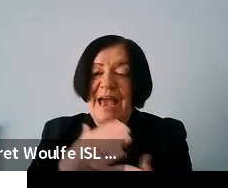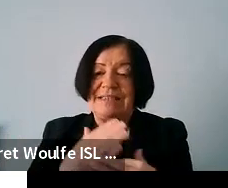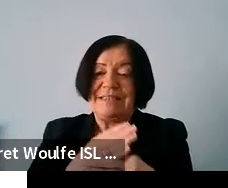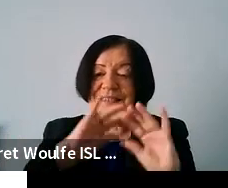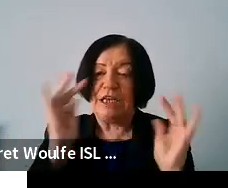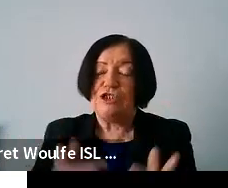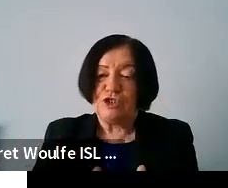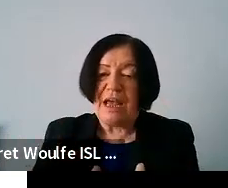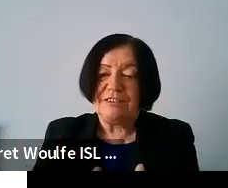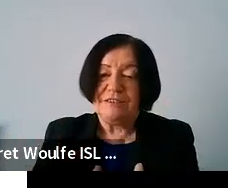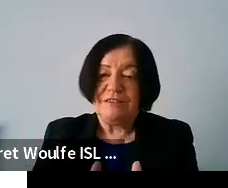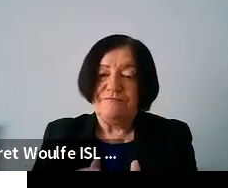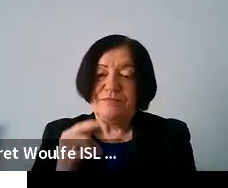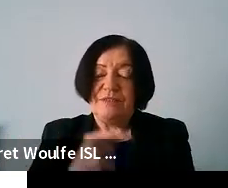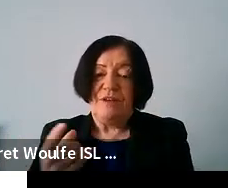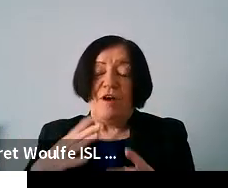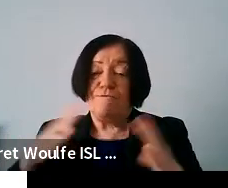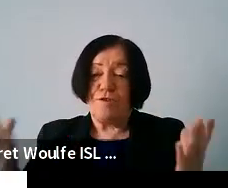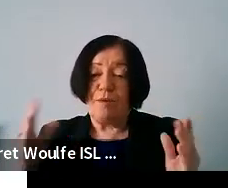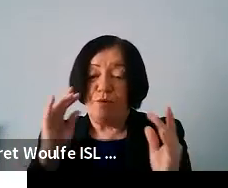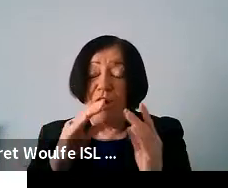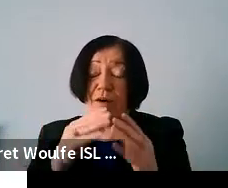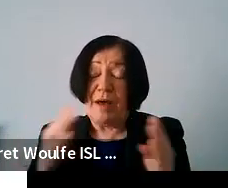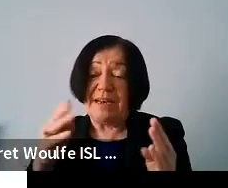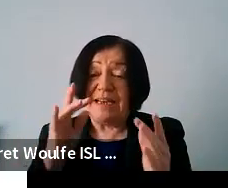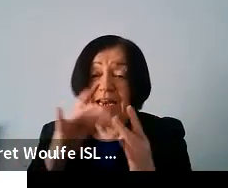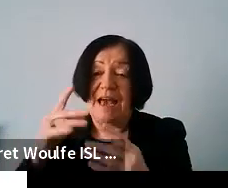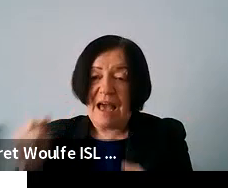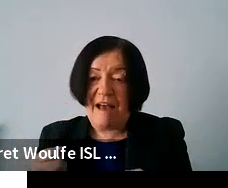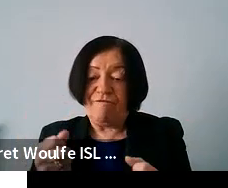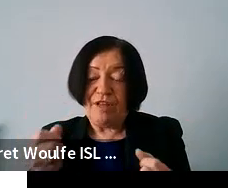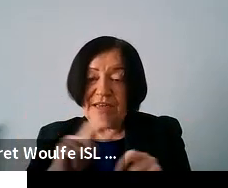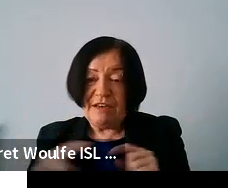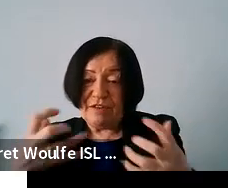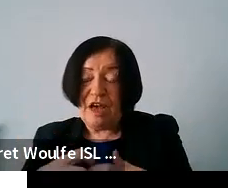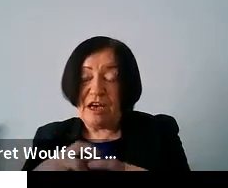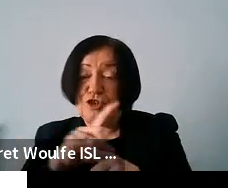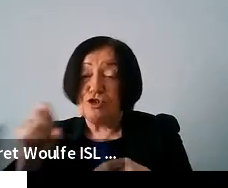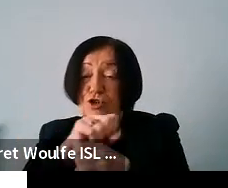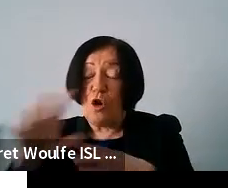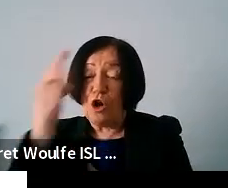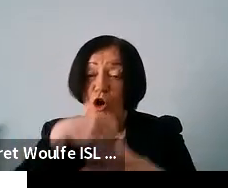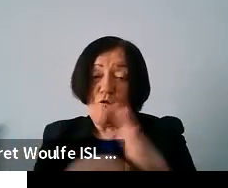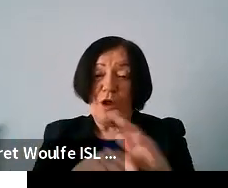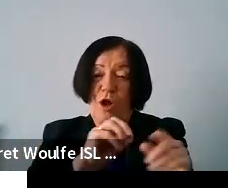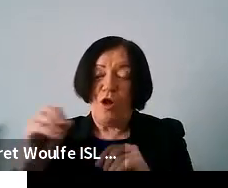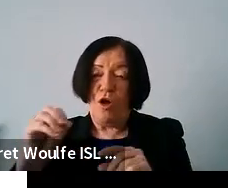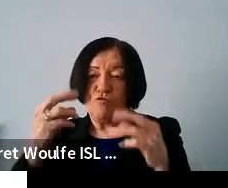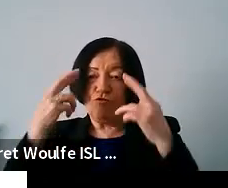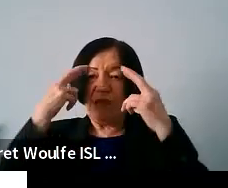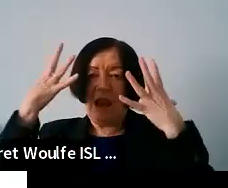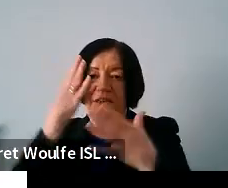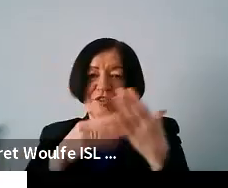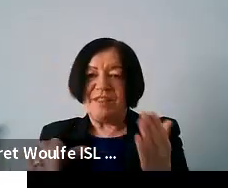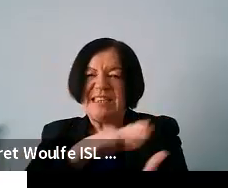internet and there's a free broadband connection and there can be devices and during covid government and others suddenly realized that these little